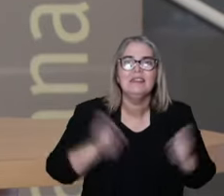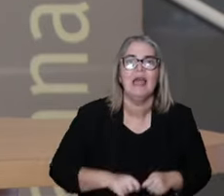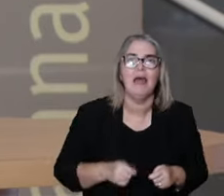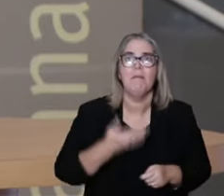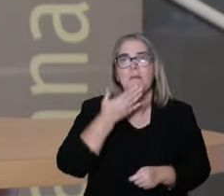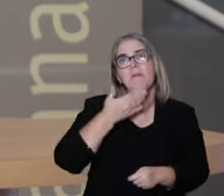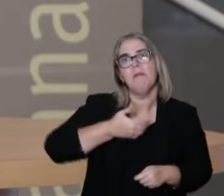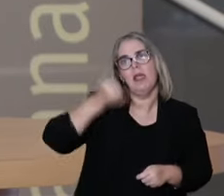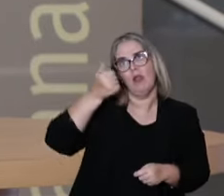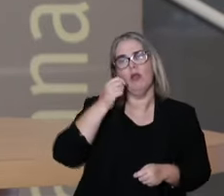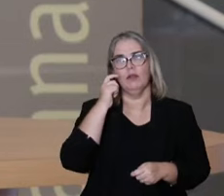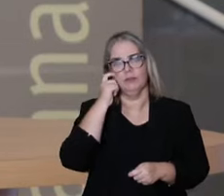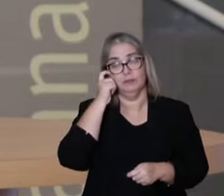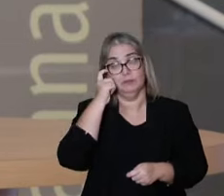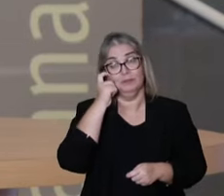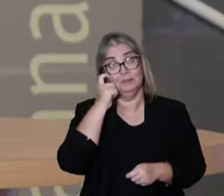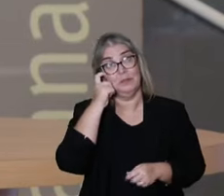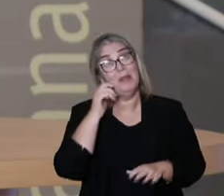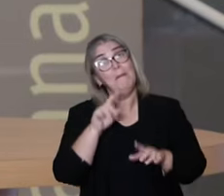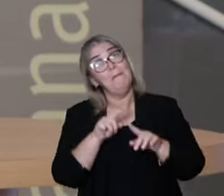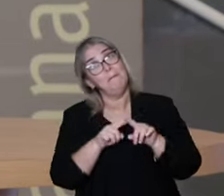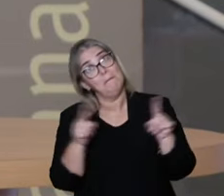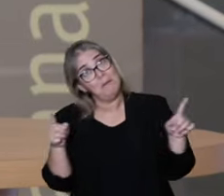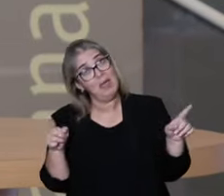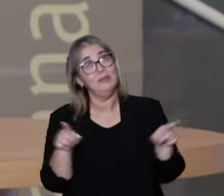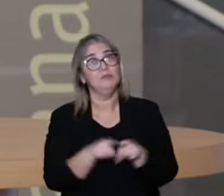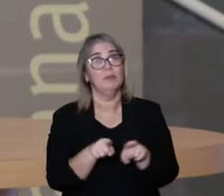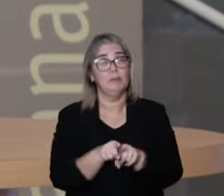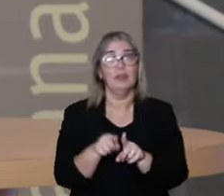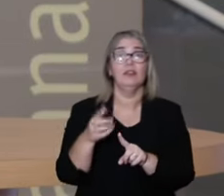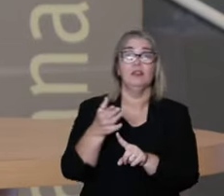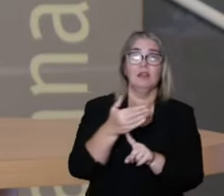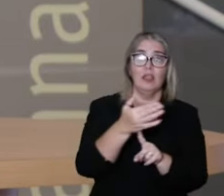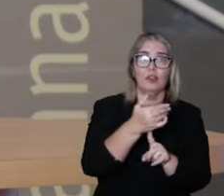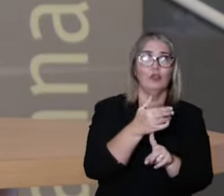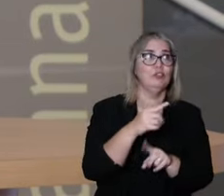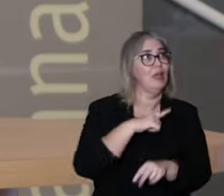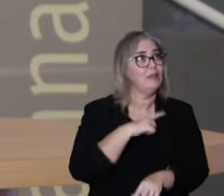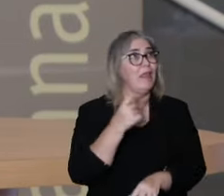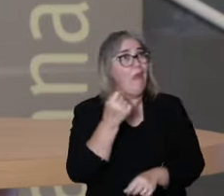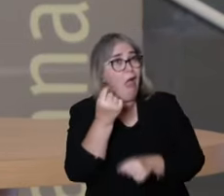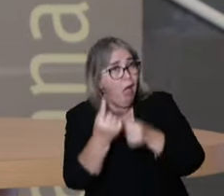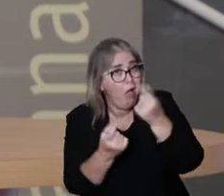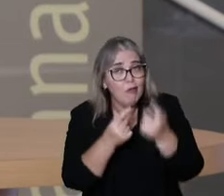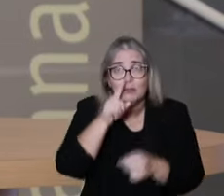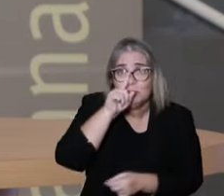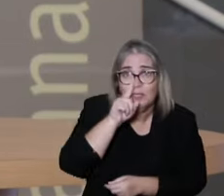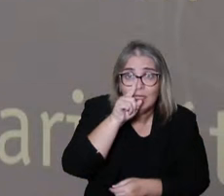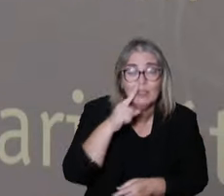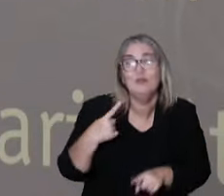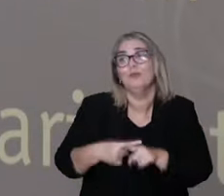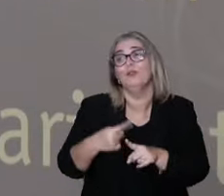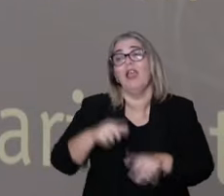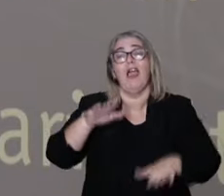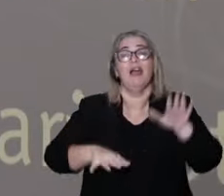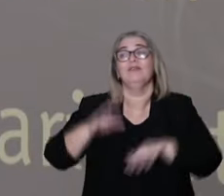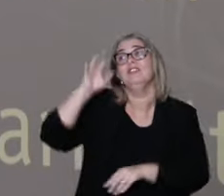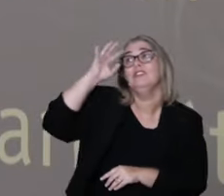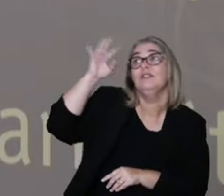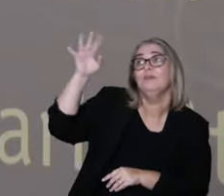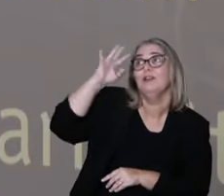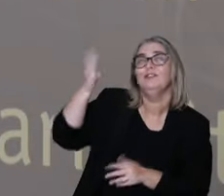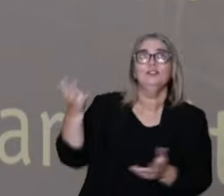the other, the better. But of course, technology brings risks, because sometimes we imagine,